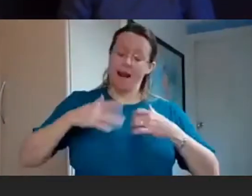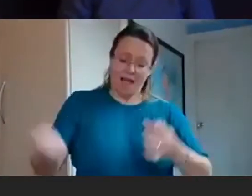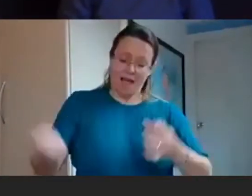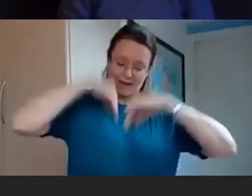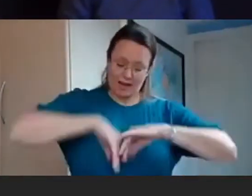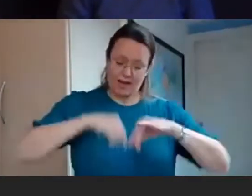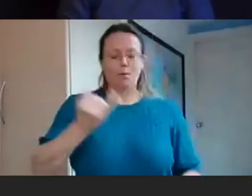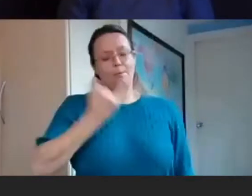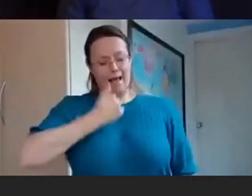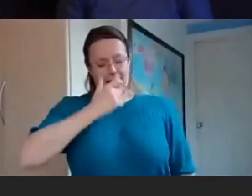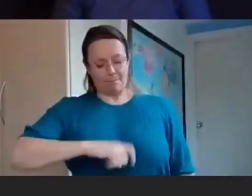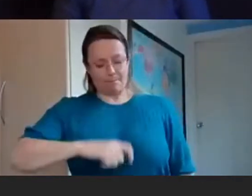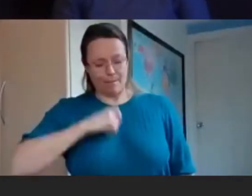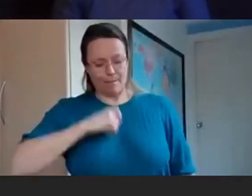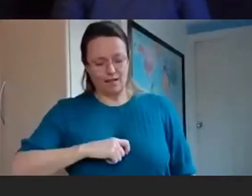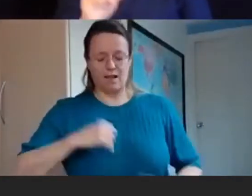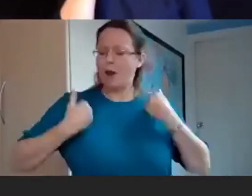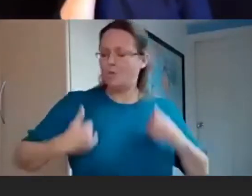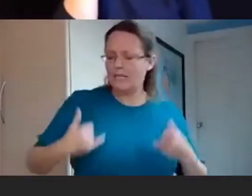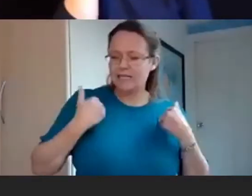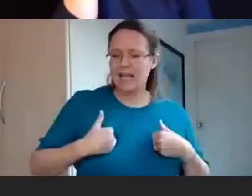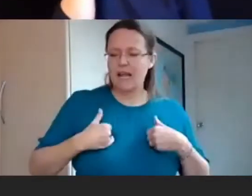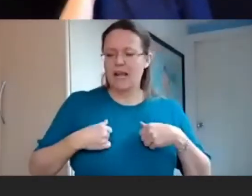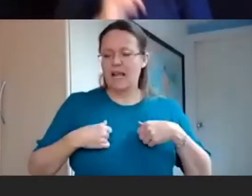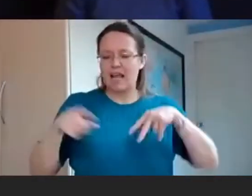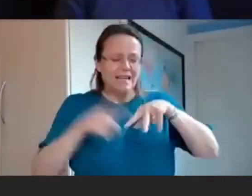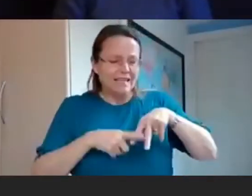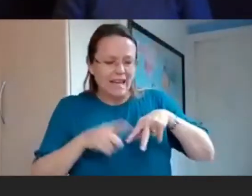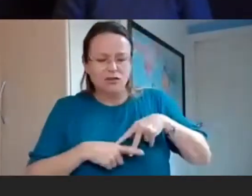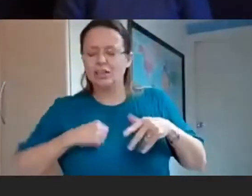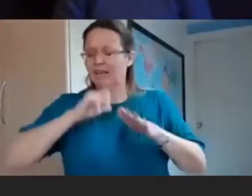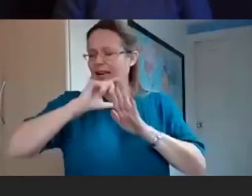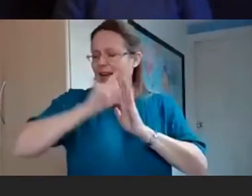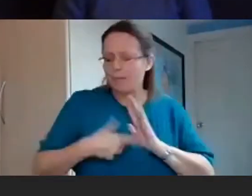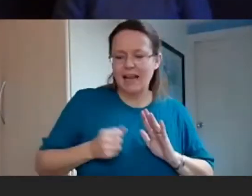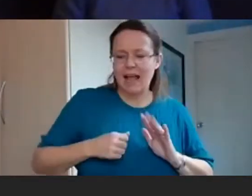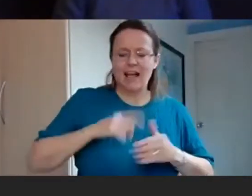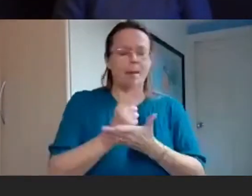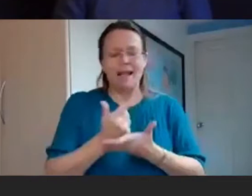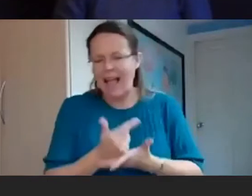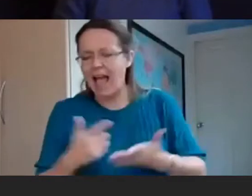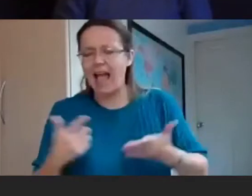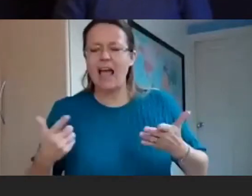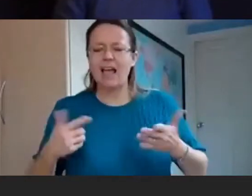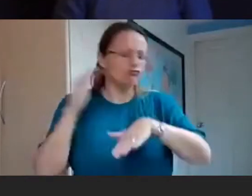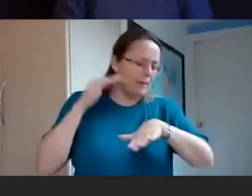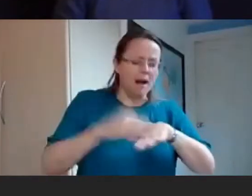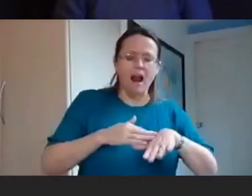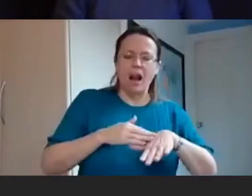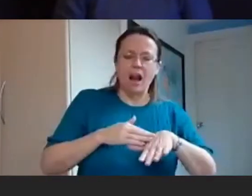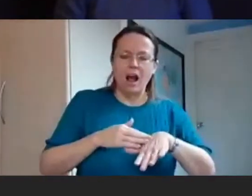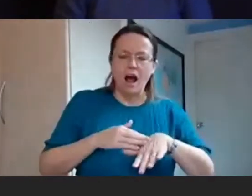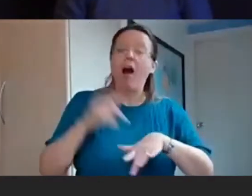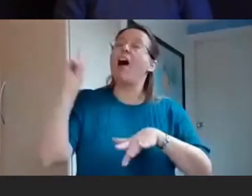I was a bad person or sick or addicted or disabled or gay or a criminal and